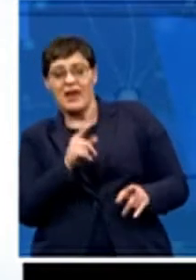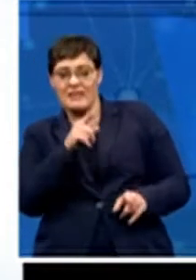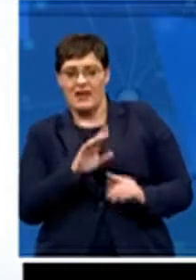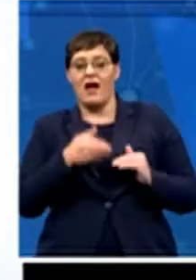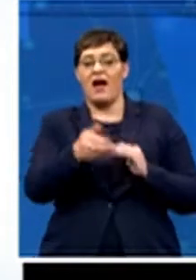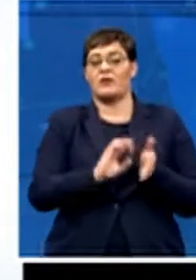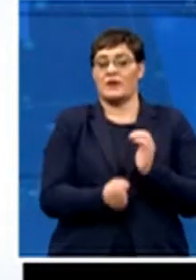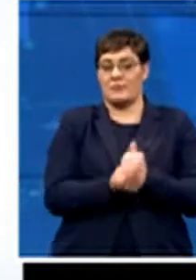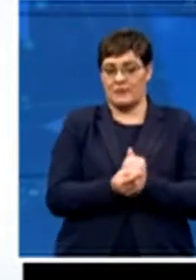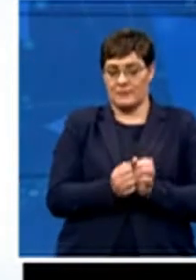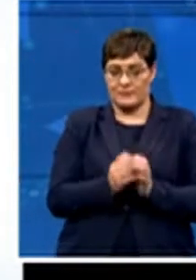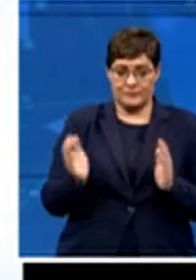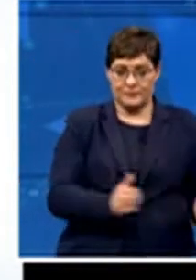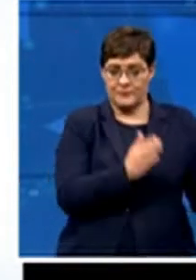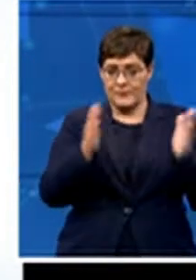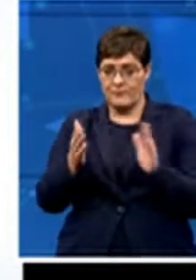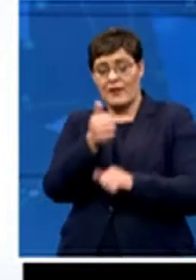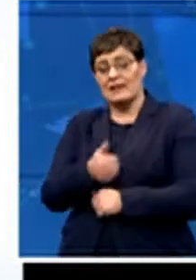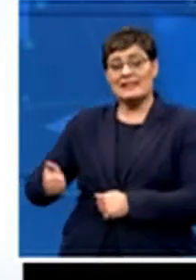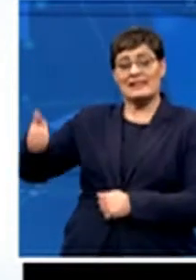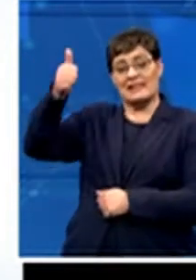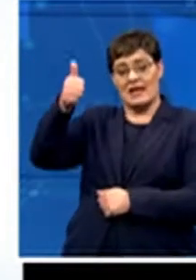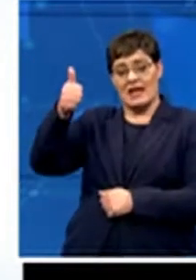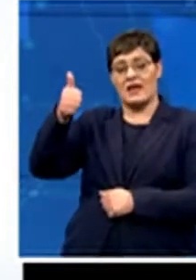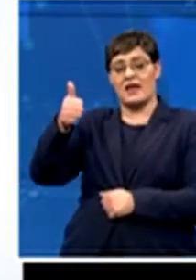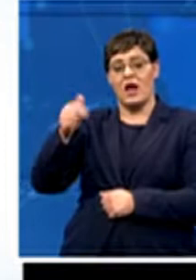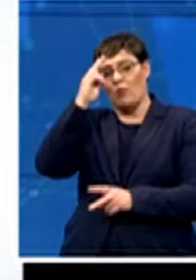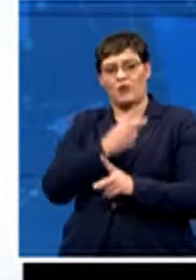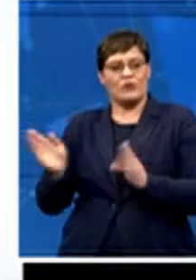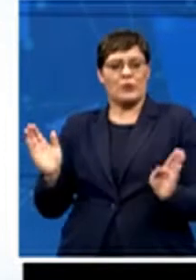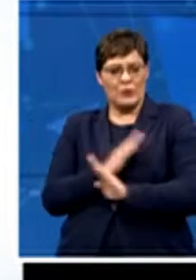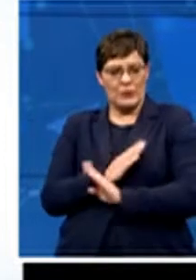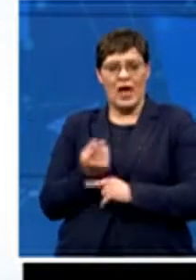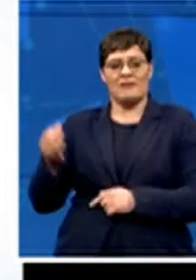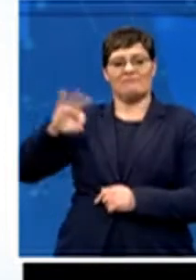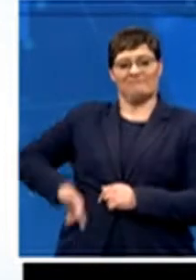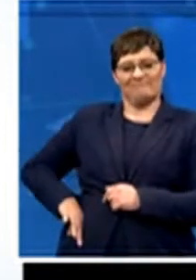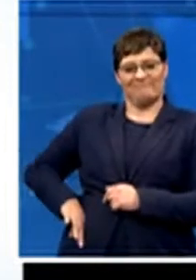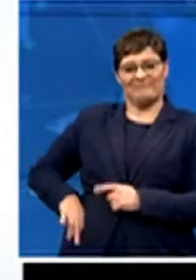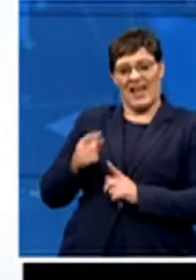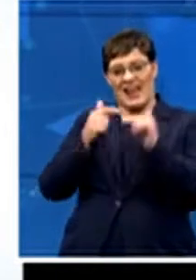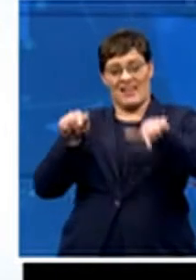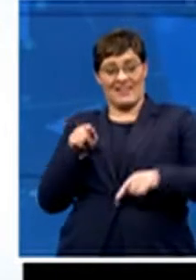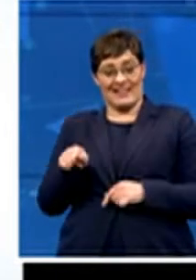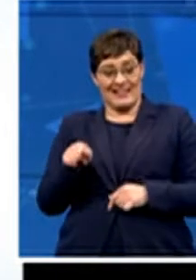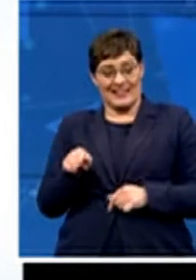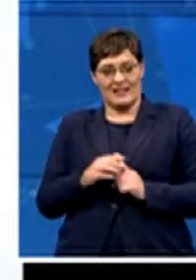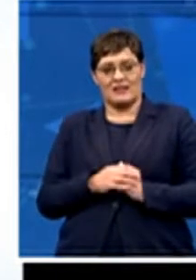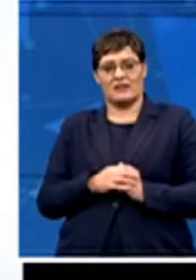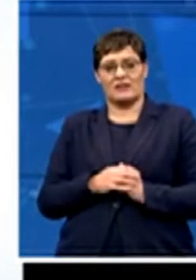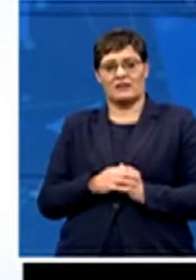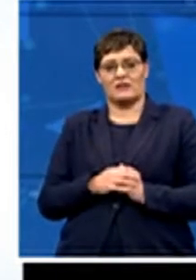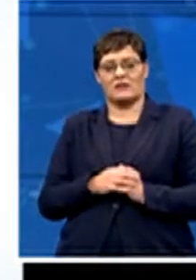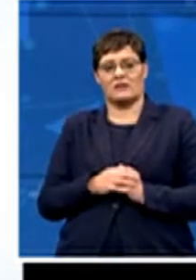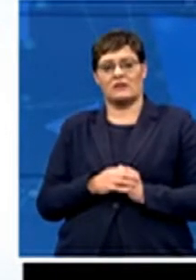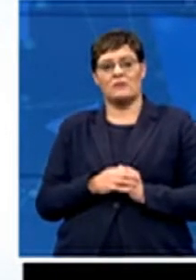or the senior provincial structures and the remuneration for players at those levels, the players found quite difficult. And